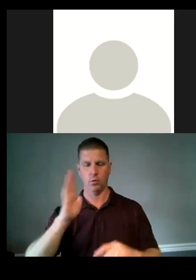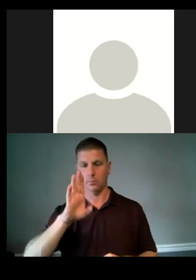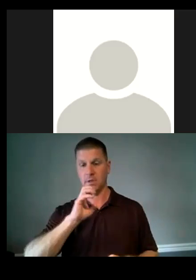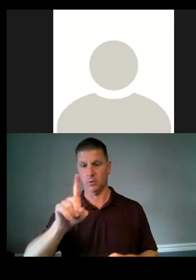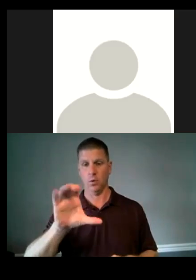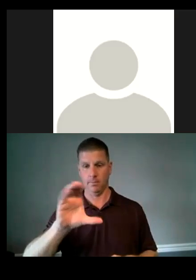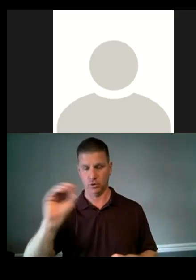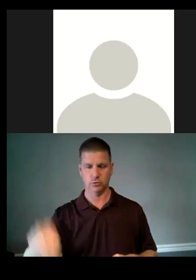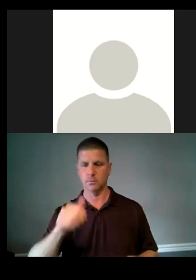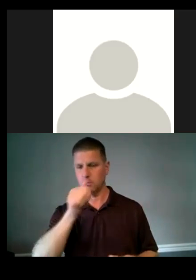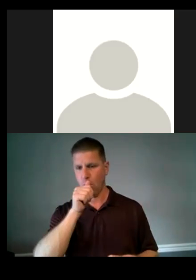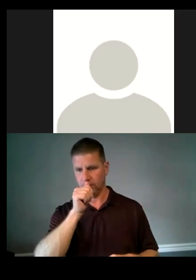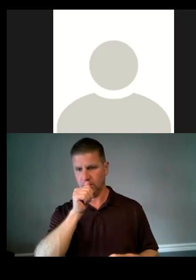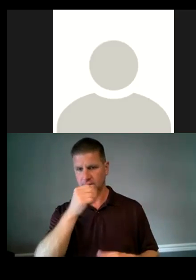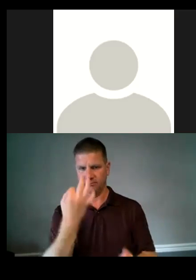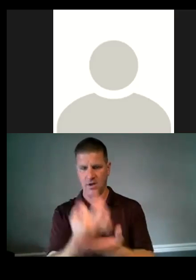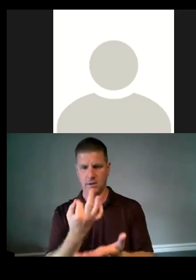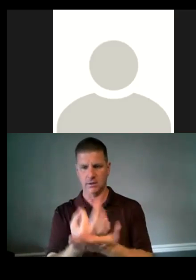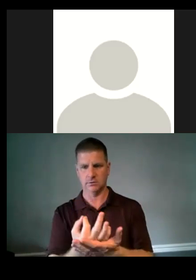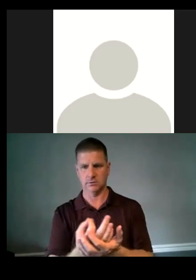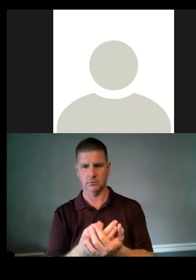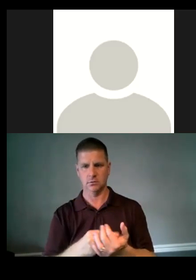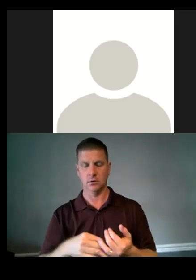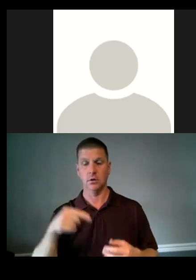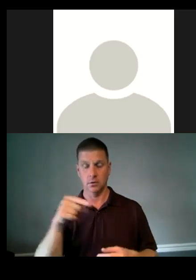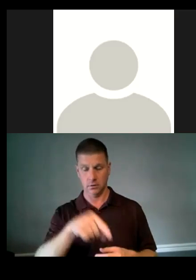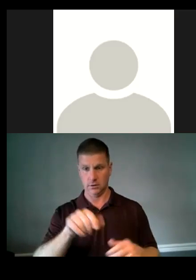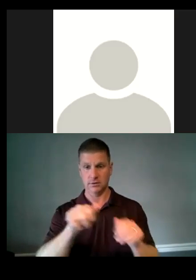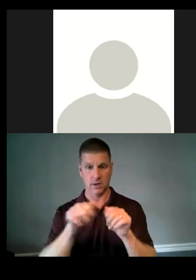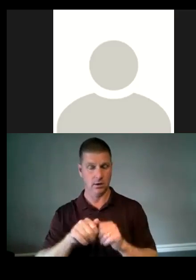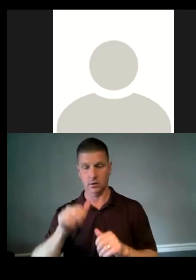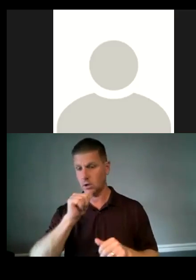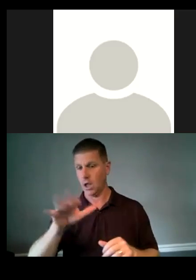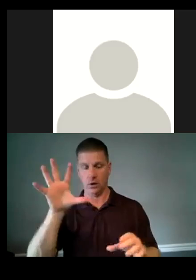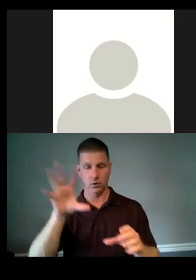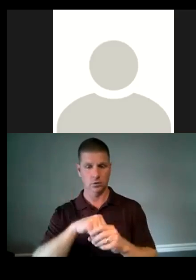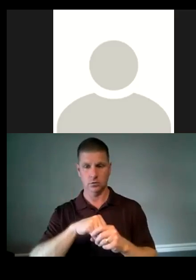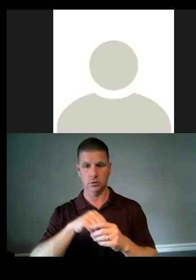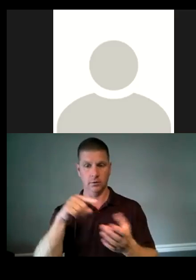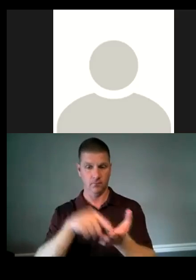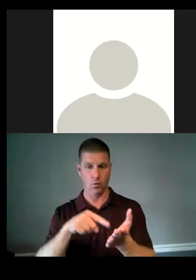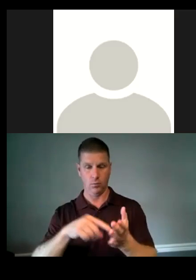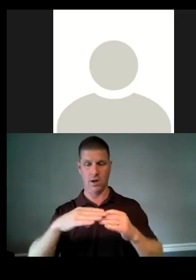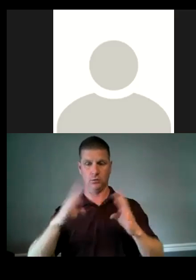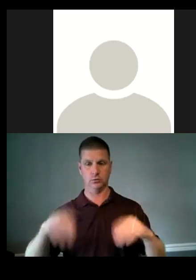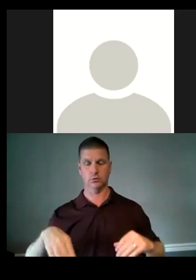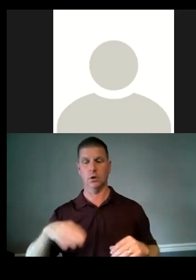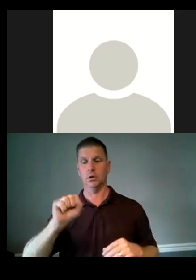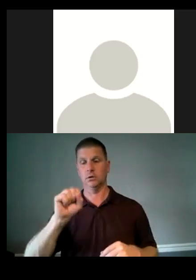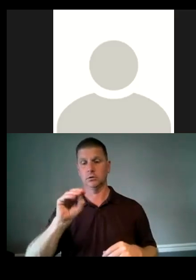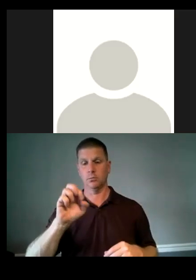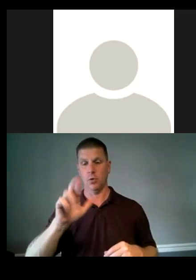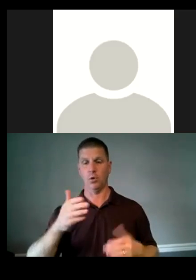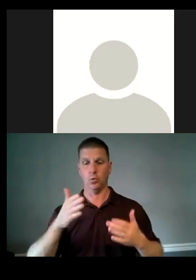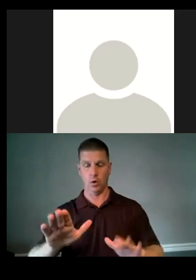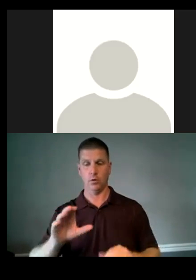privately financed. Although the site does not include affordable housing, Samara Road has put forth